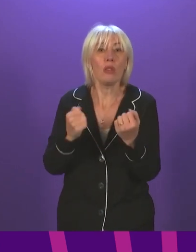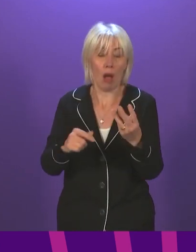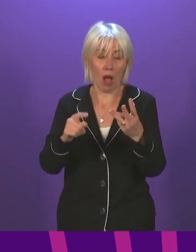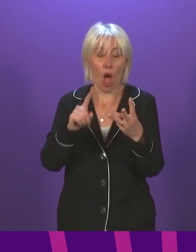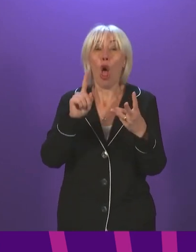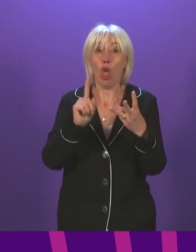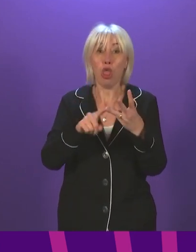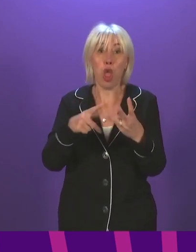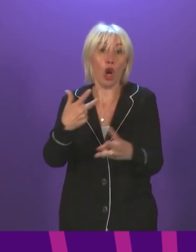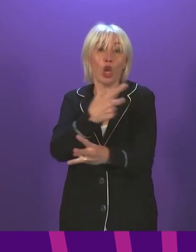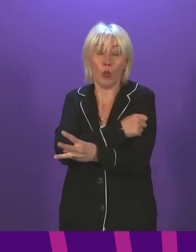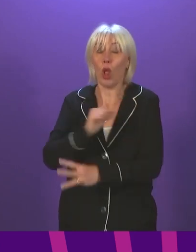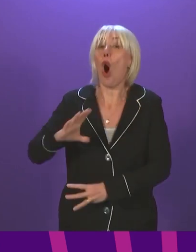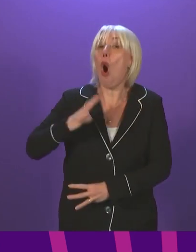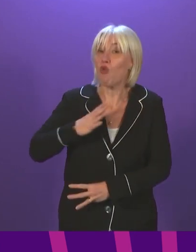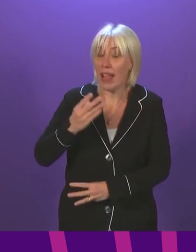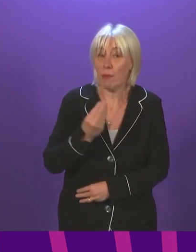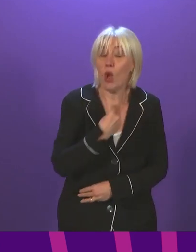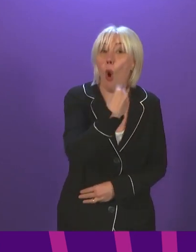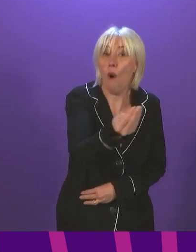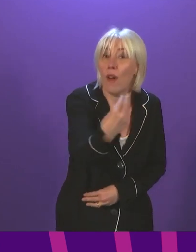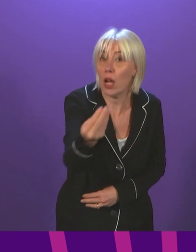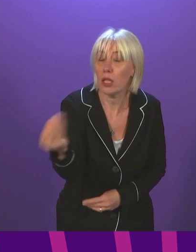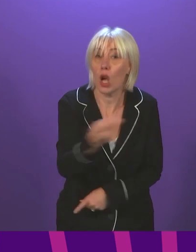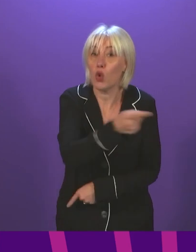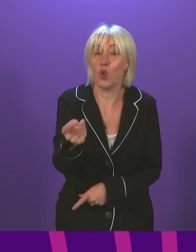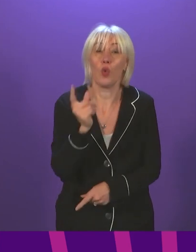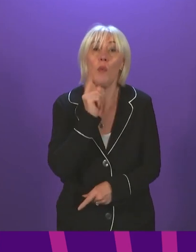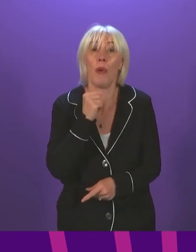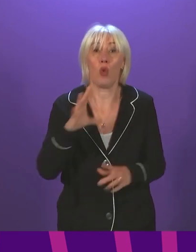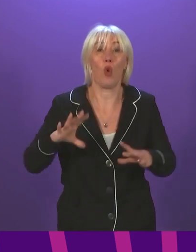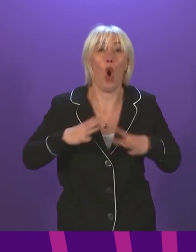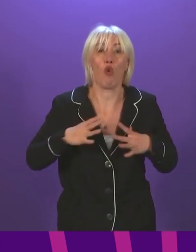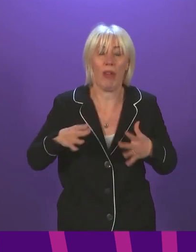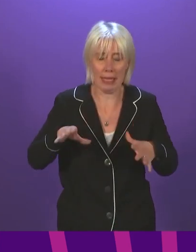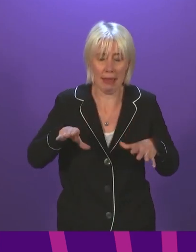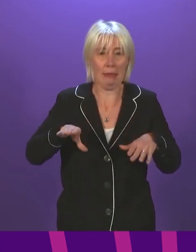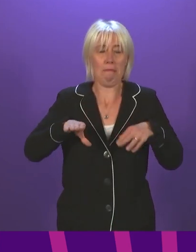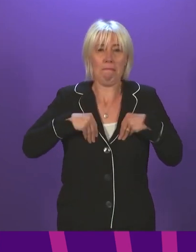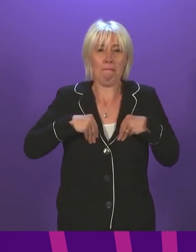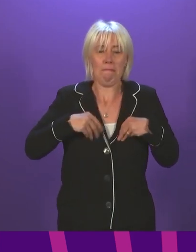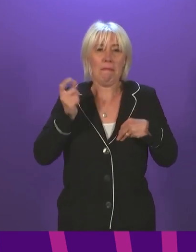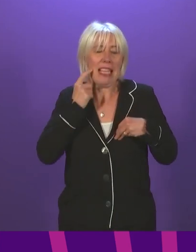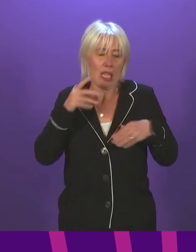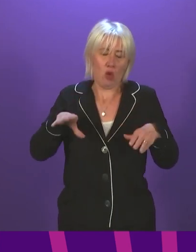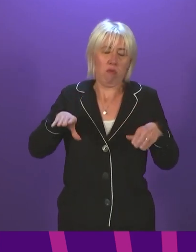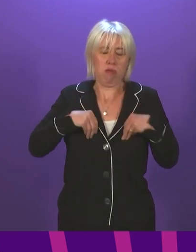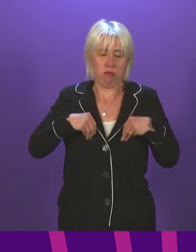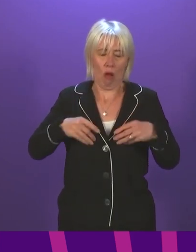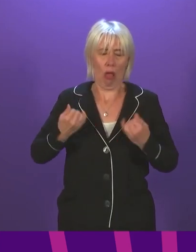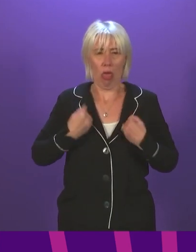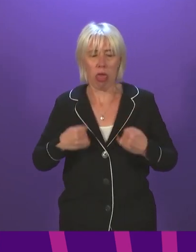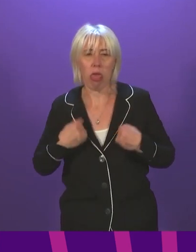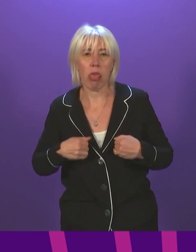already being offered to people who were severely immunosuppressed or immunocompromised at the time of their first or